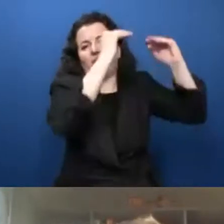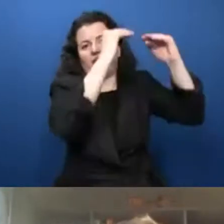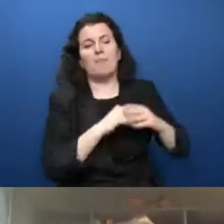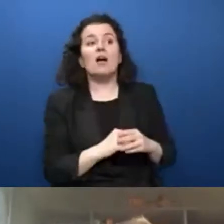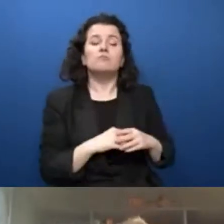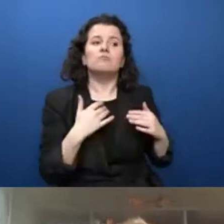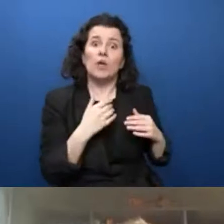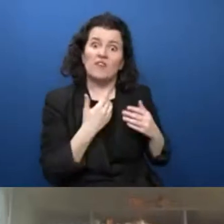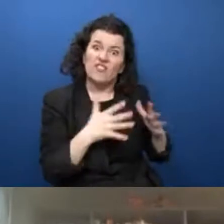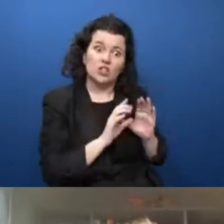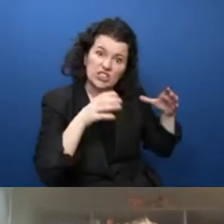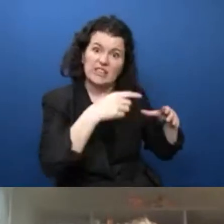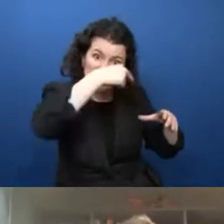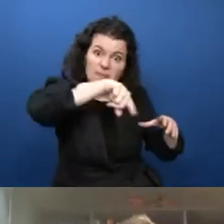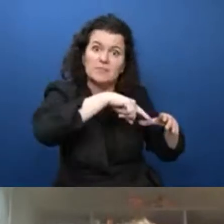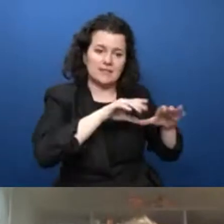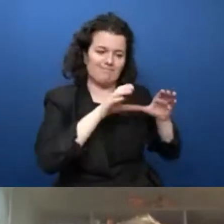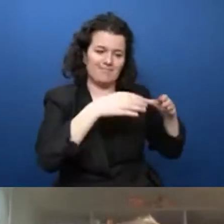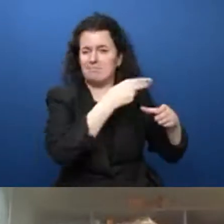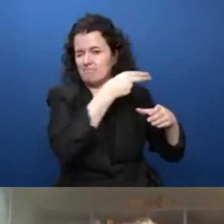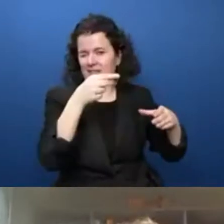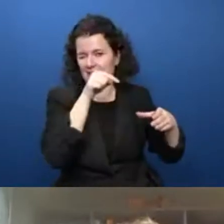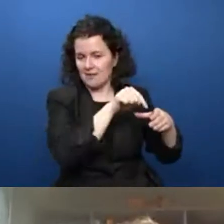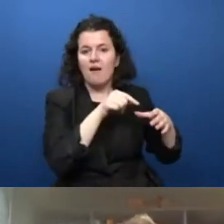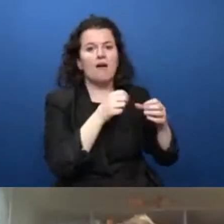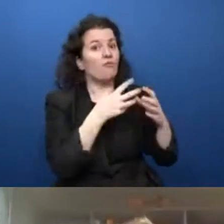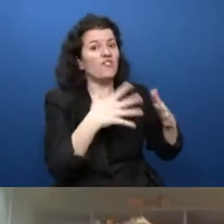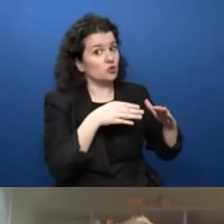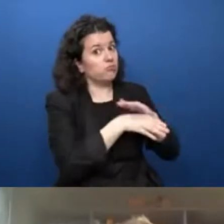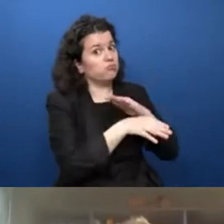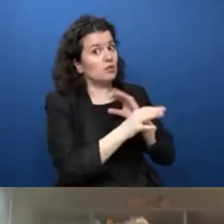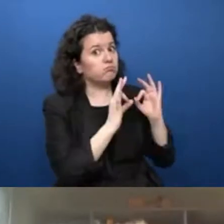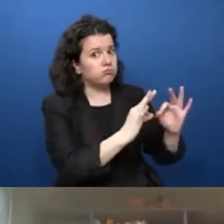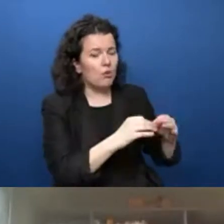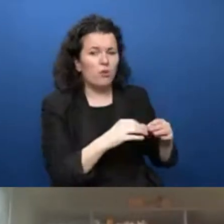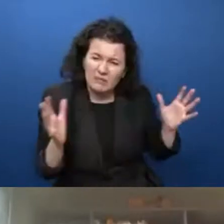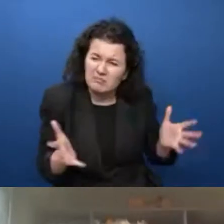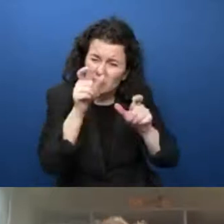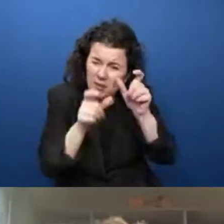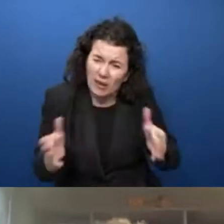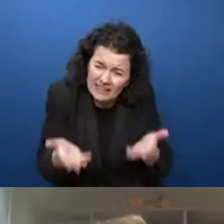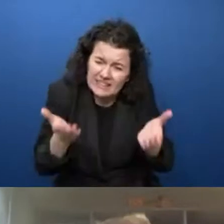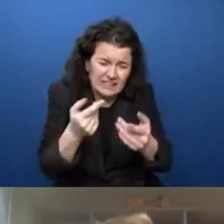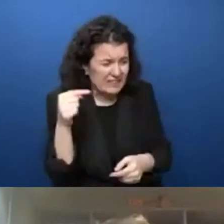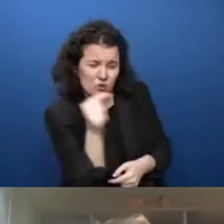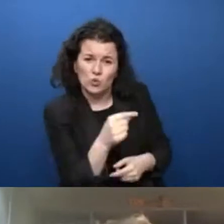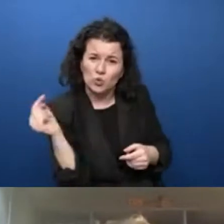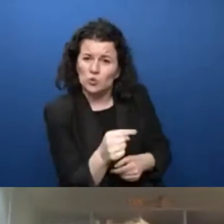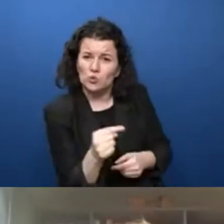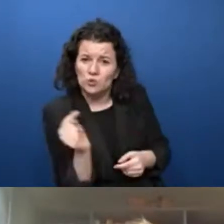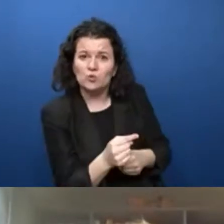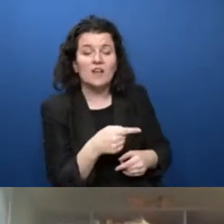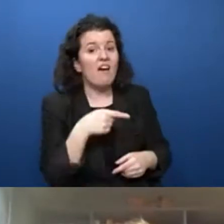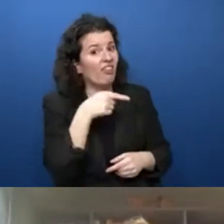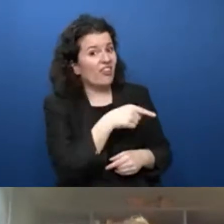features. And we do this as a standard, and we encourage people to use it, because also as users of our products, you're also part of the